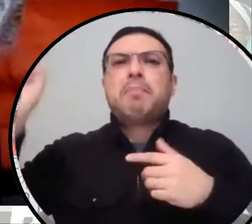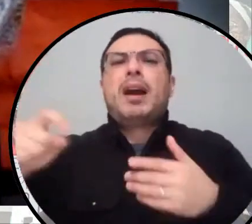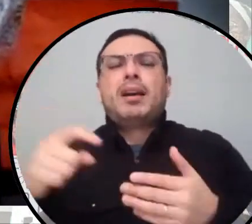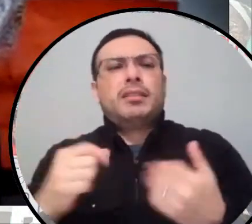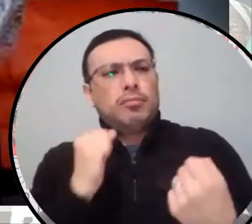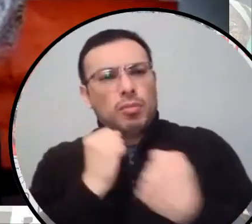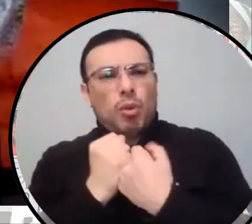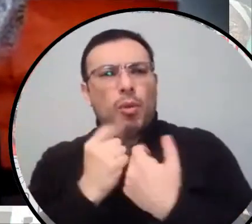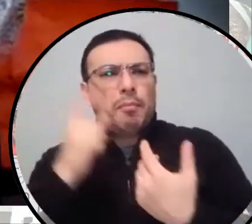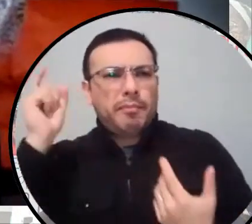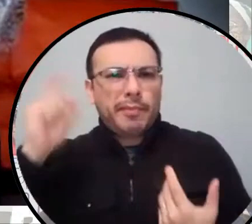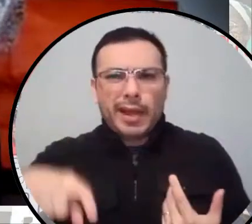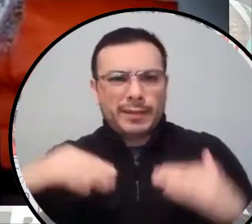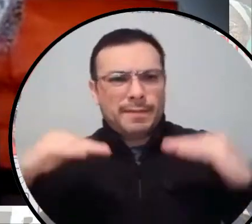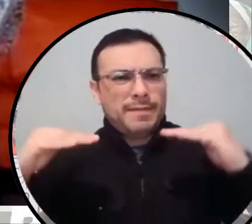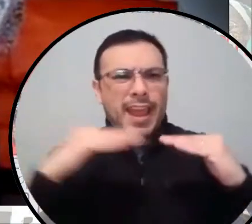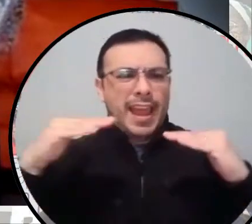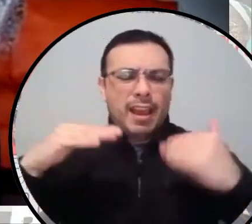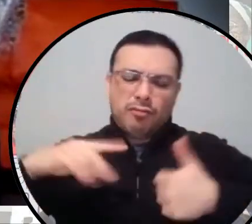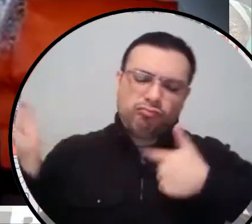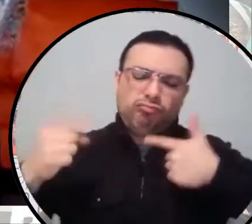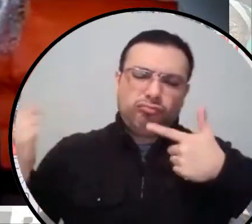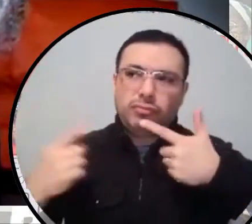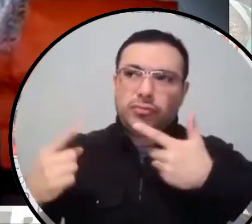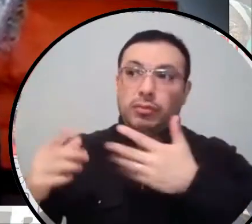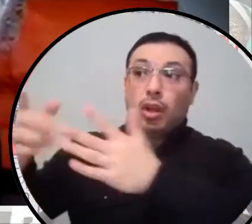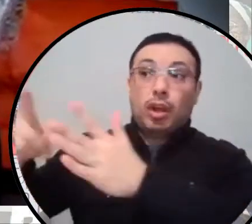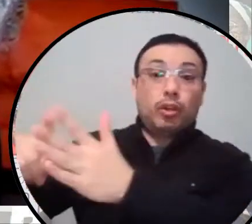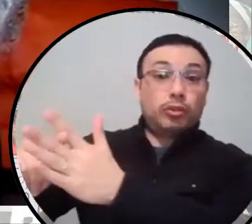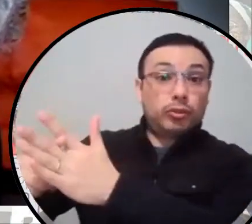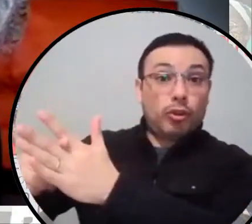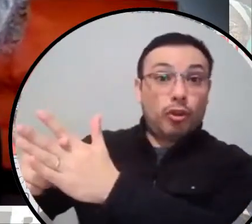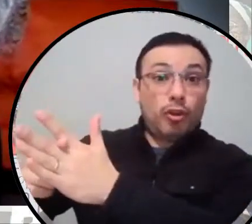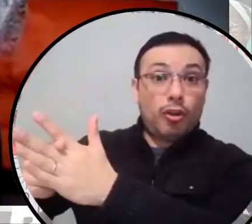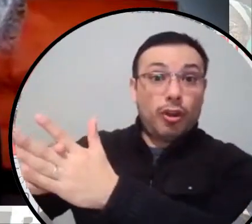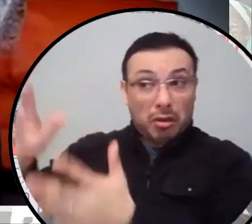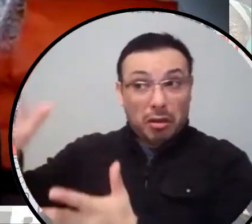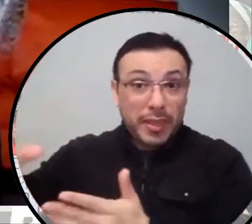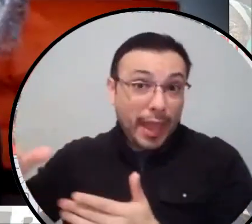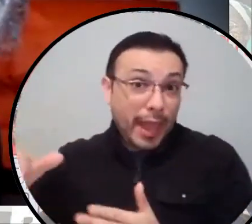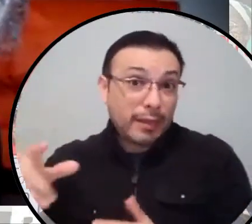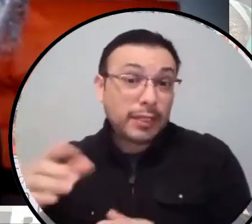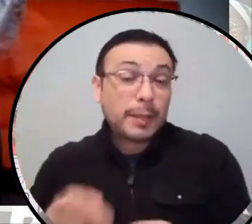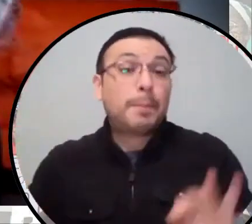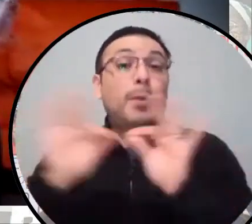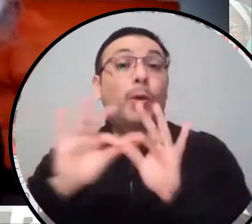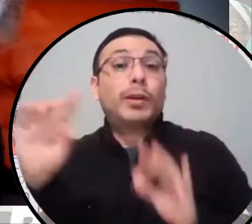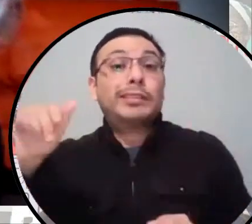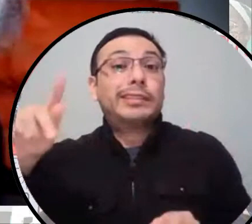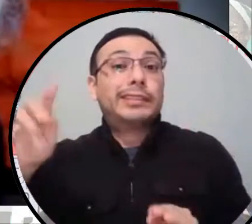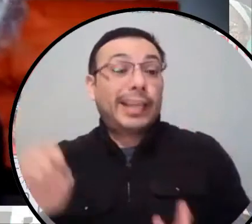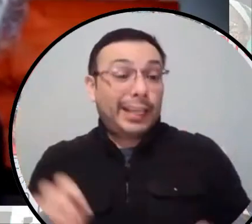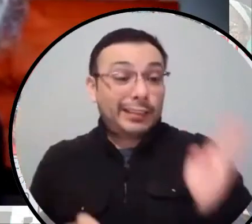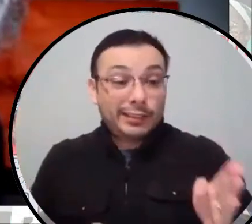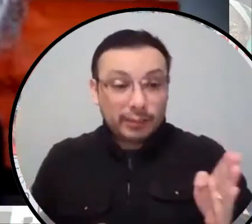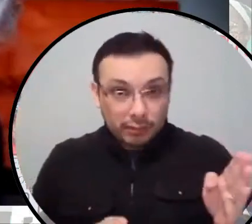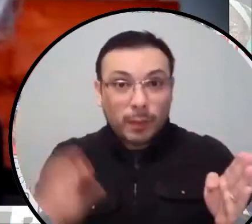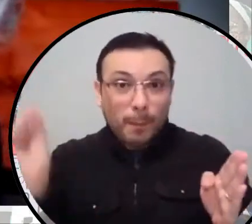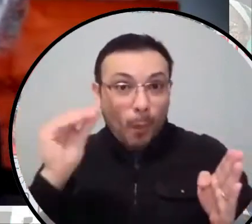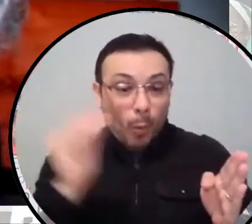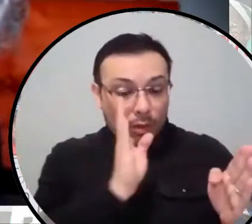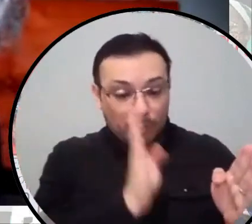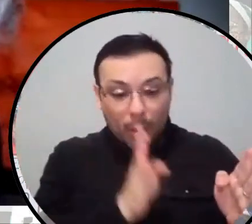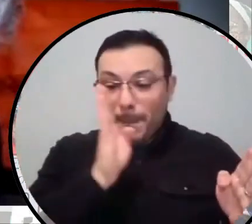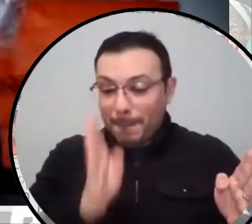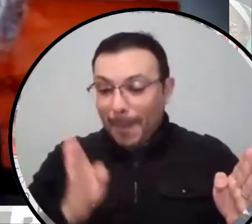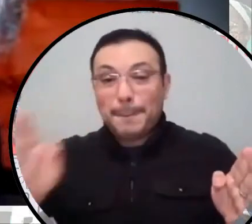And, and so, so many people have been working to, uh, make, as I, I'm paying attention